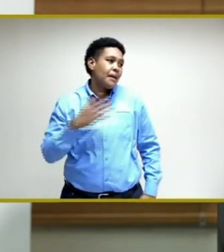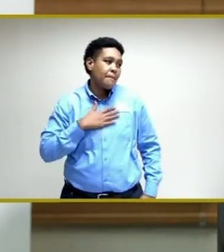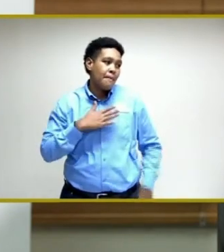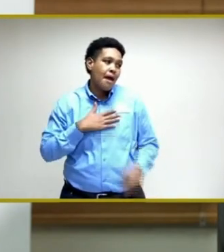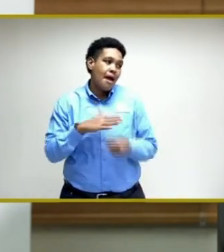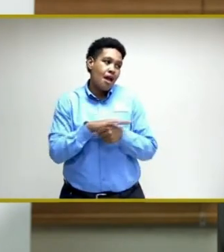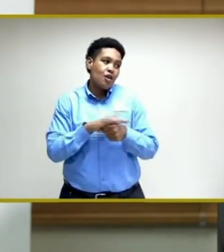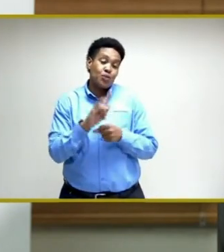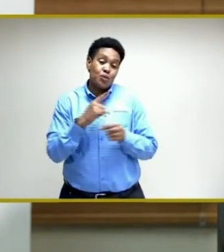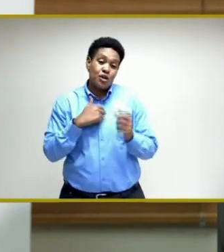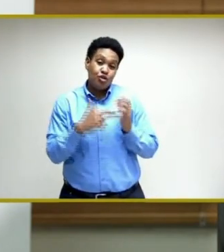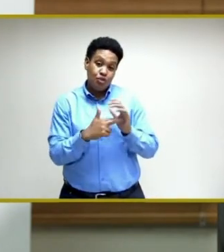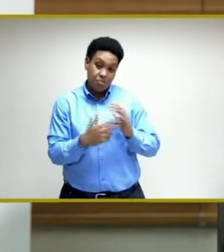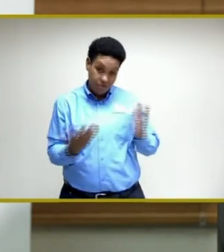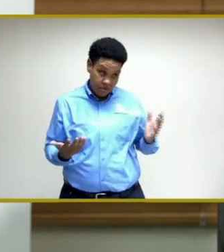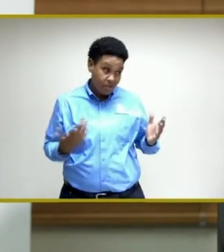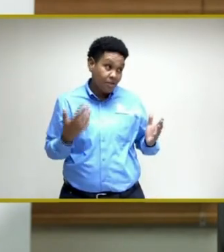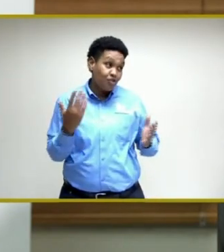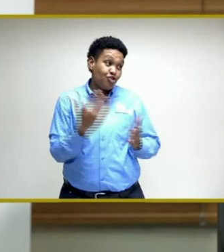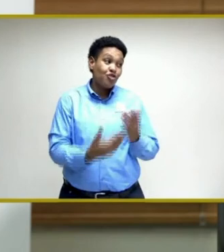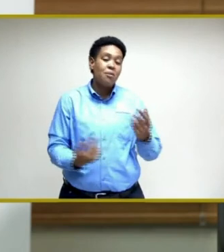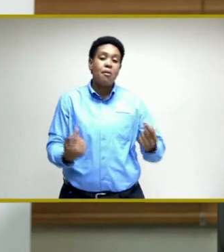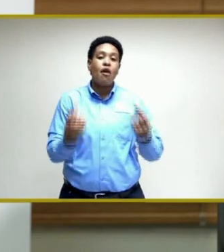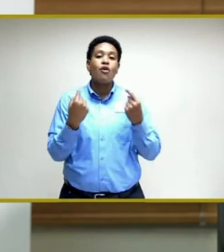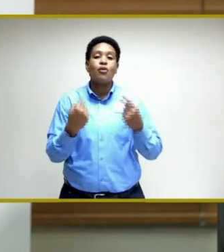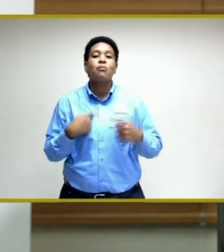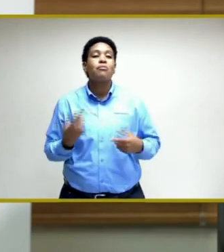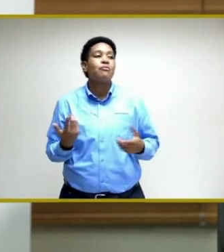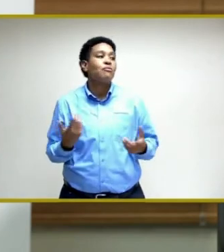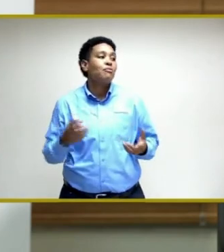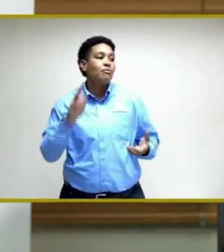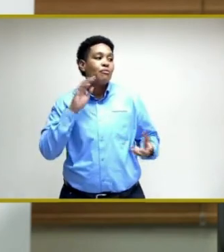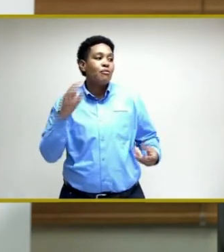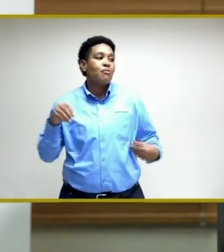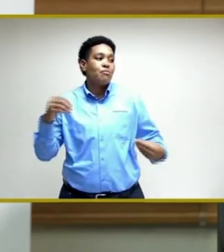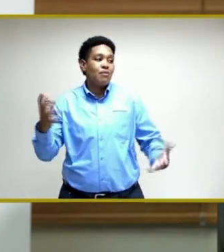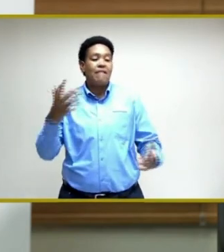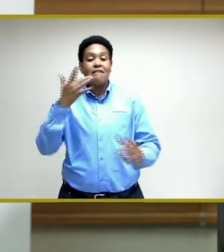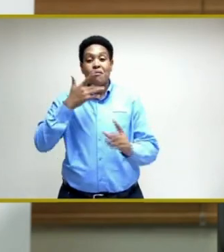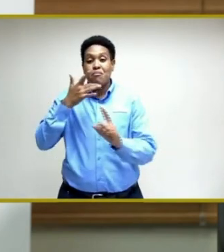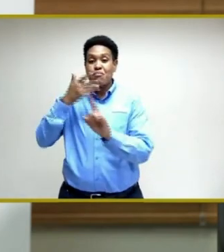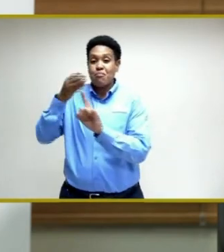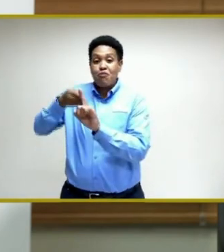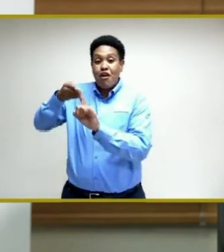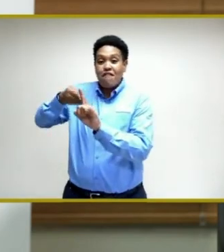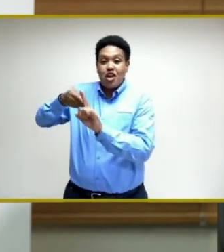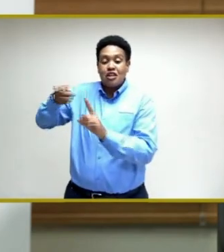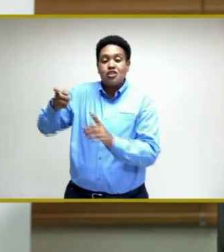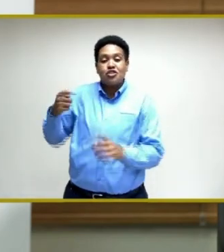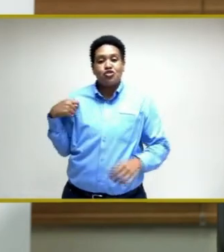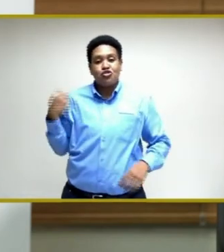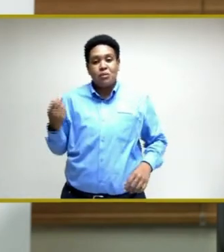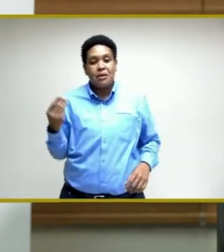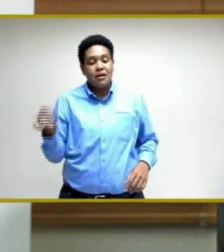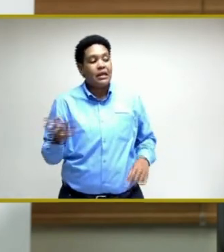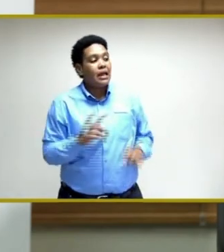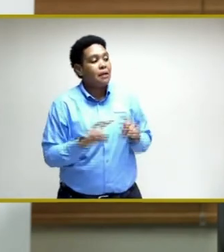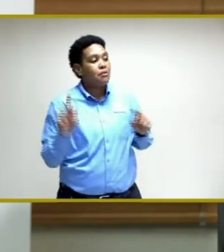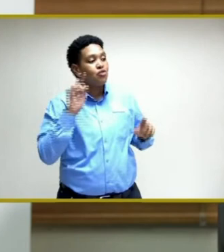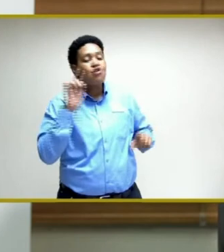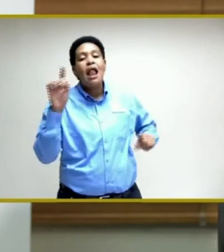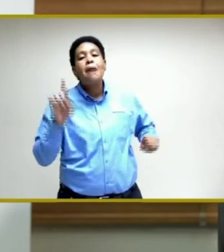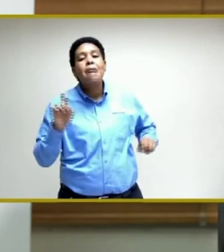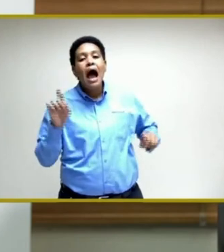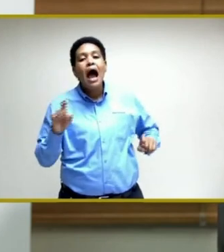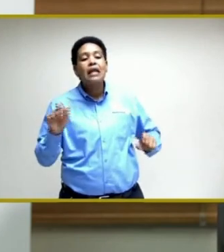constituency, and some may accuse me of providing preferential treatment. But it was a pilot,